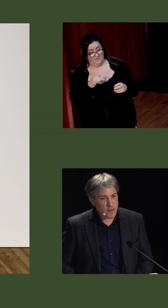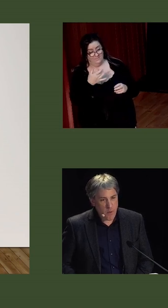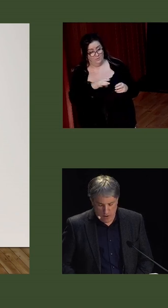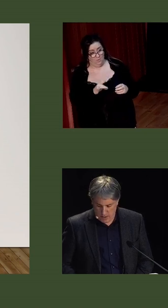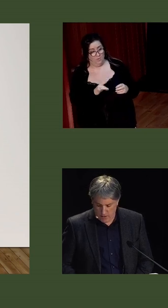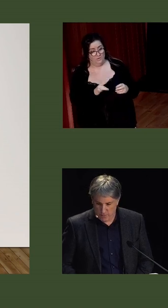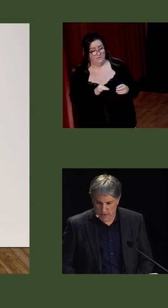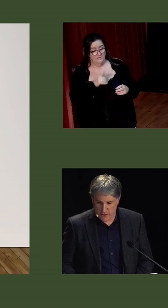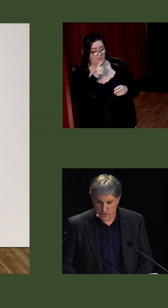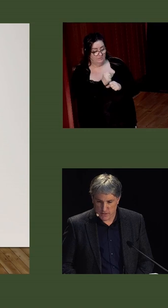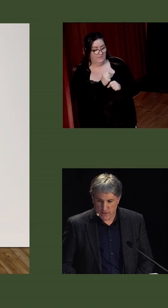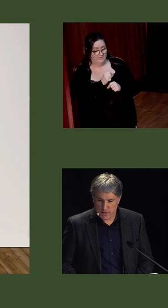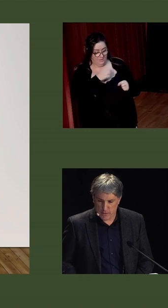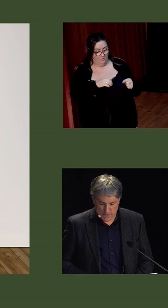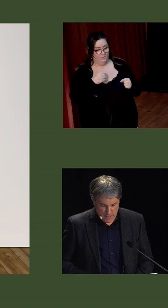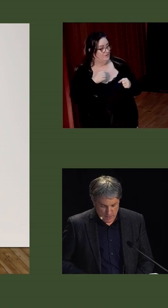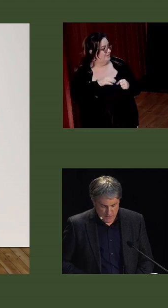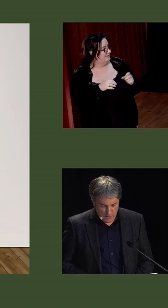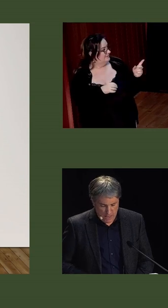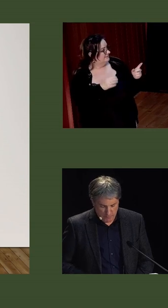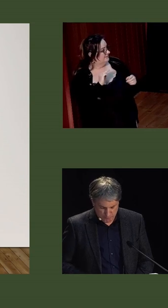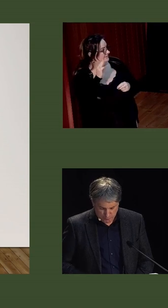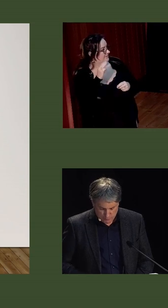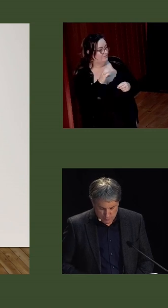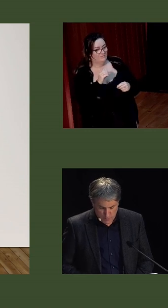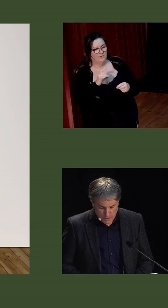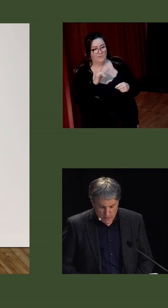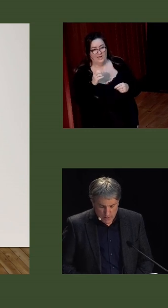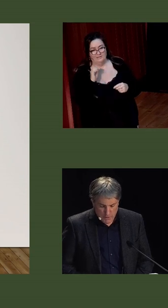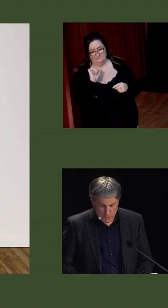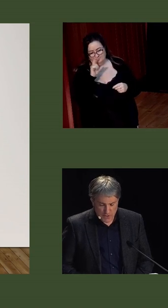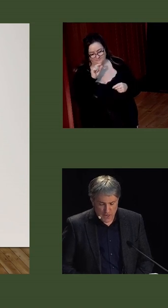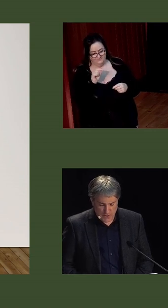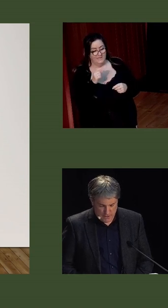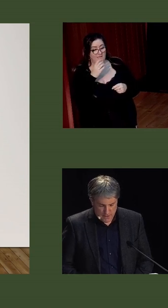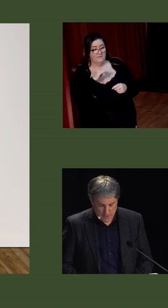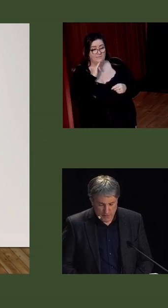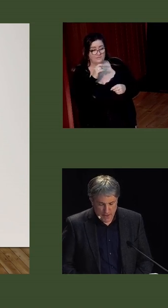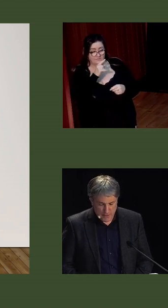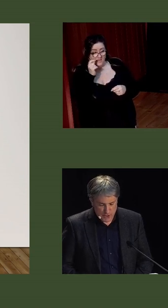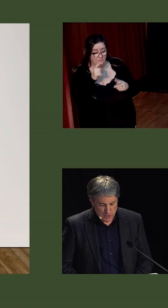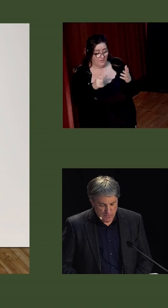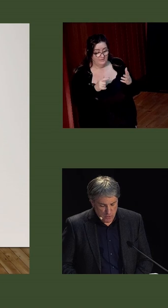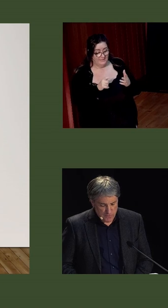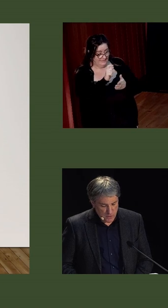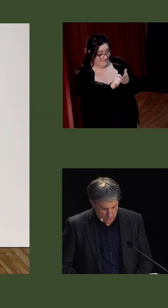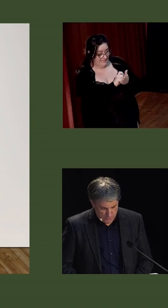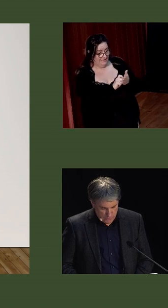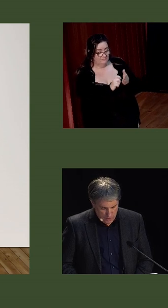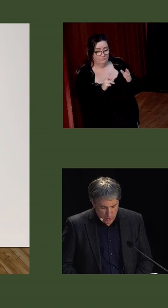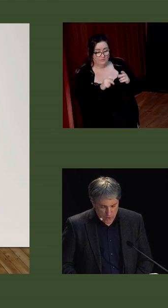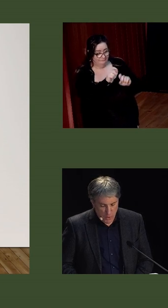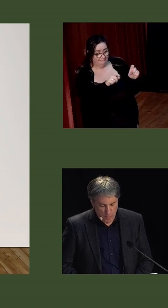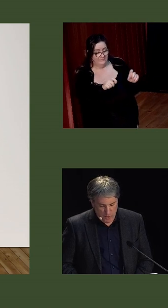diocese on the morning of the election. And there is an image of Kohalan. The bishop suggested that the electors should vote